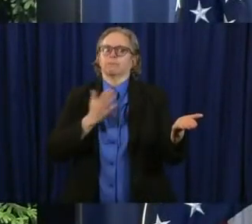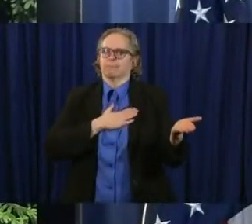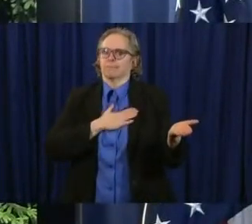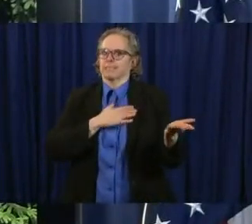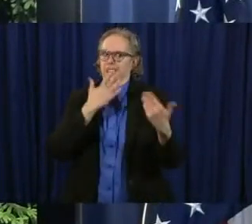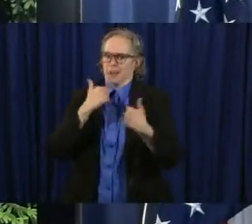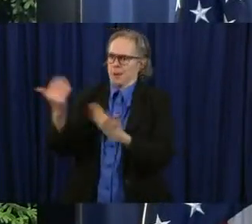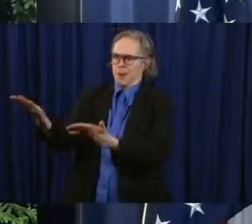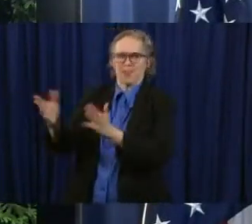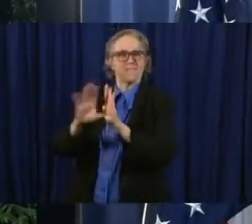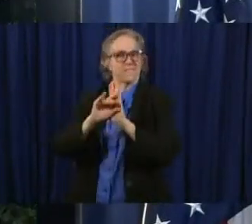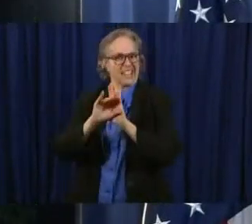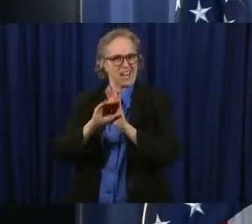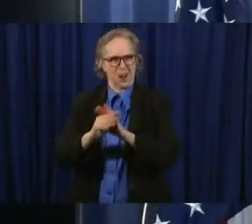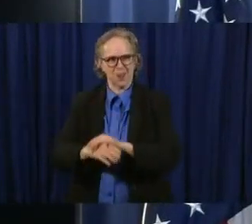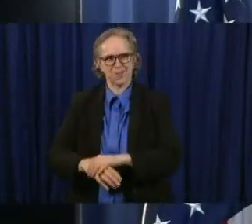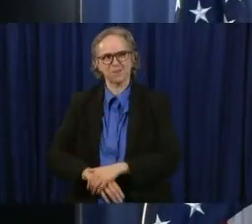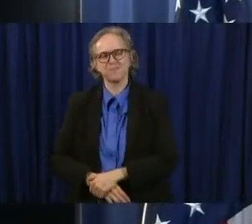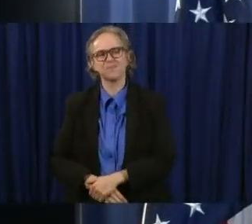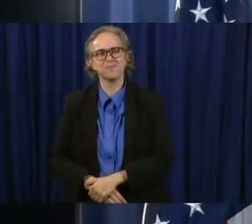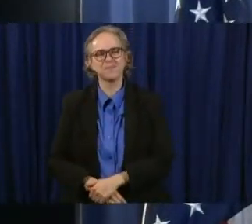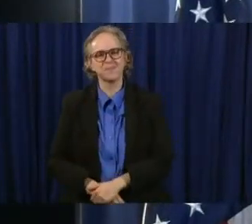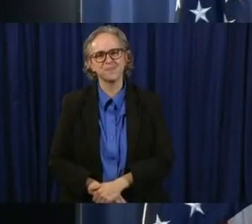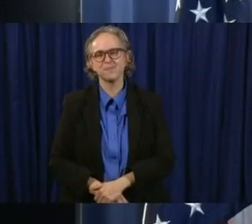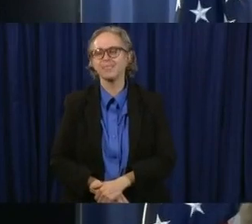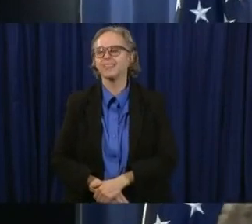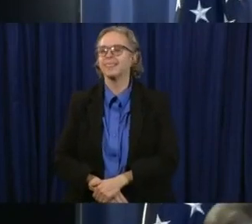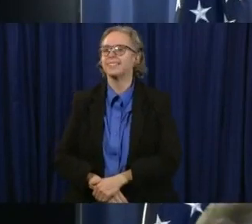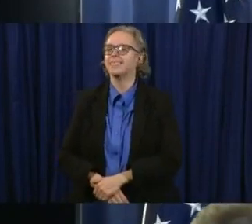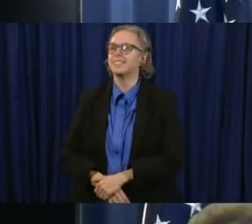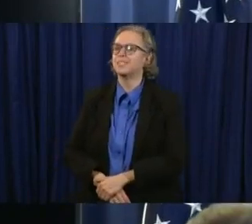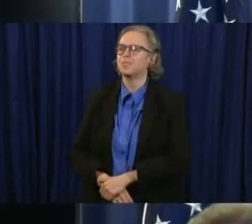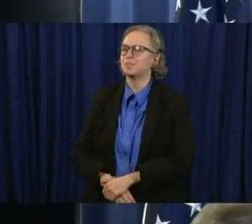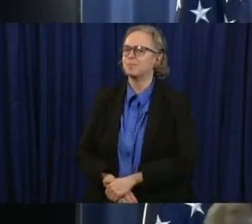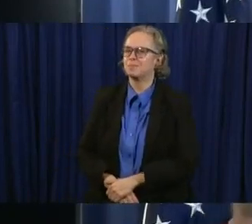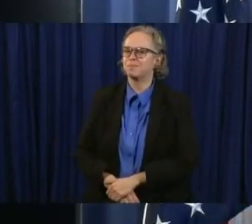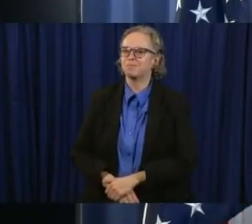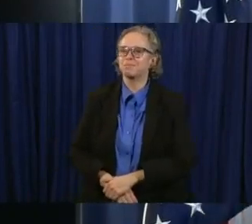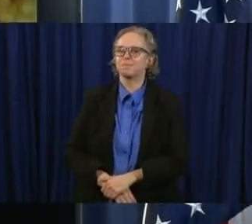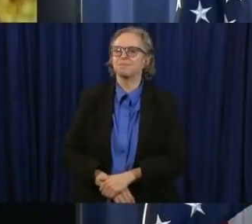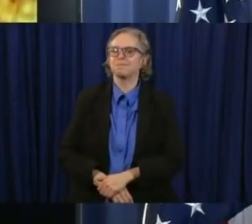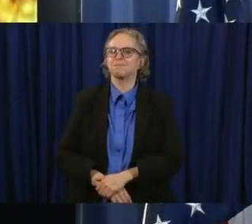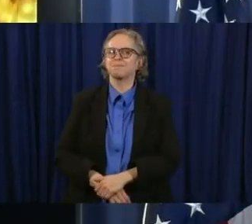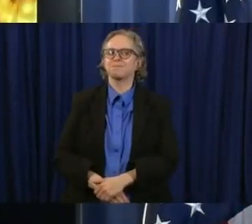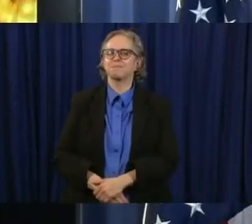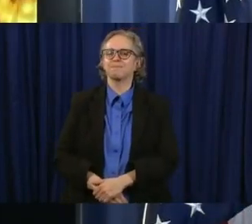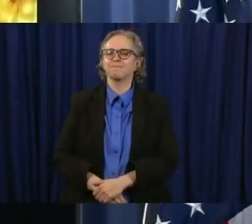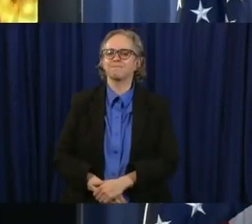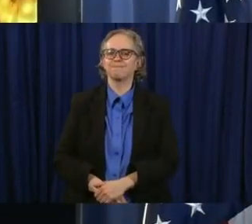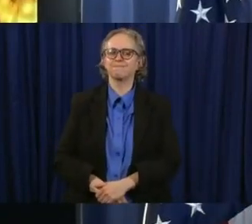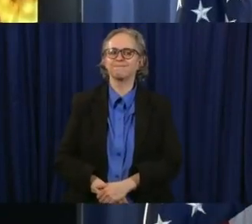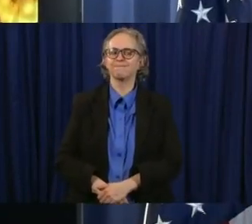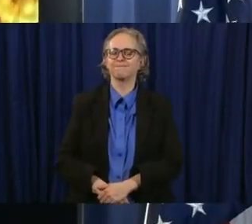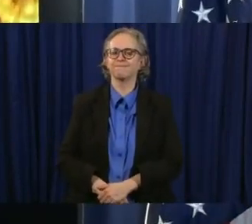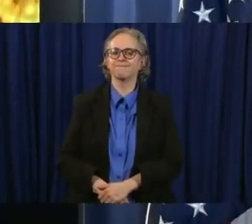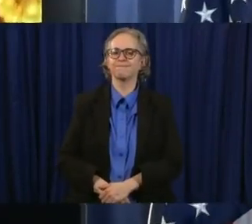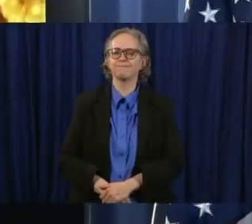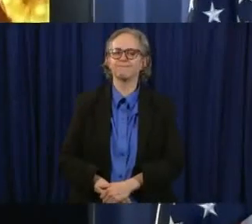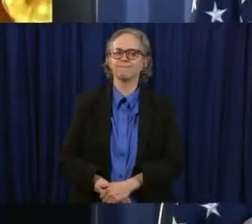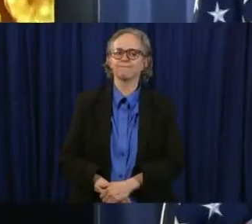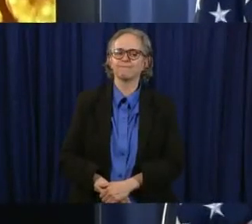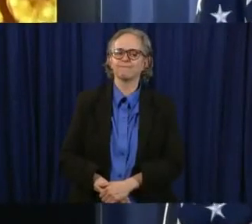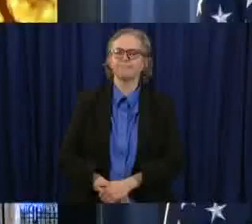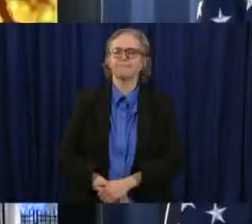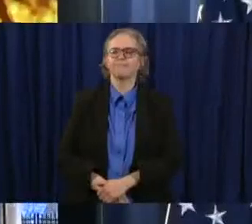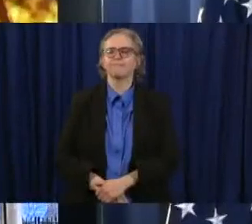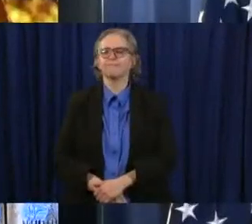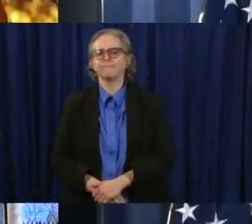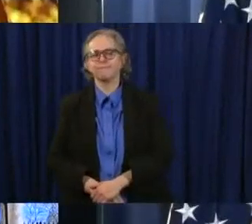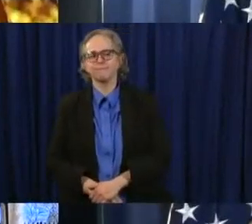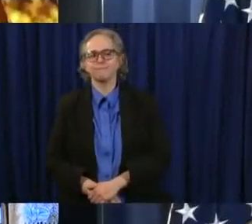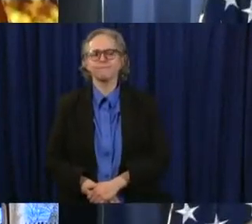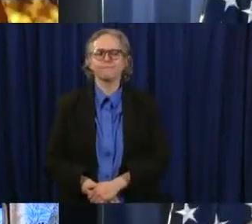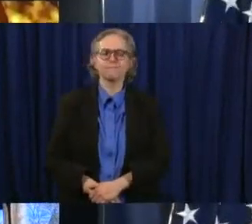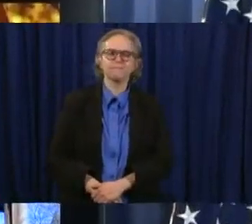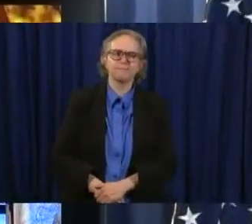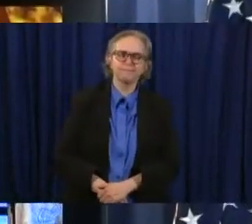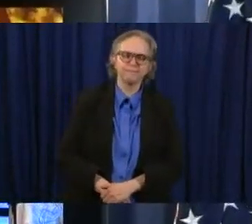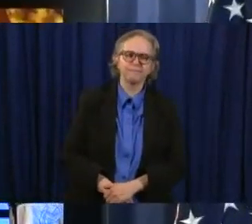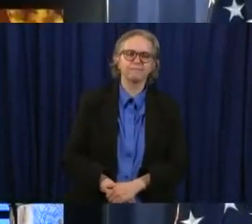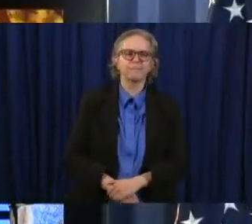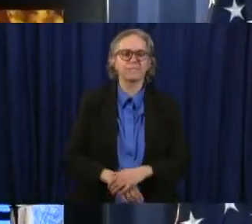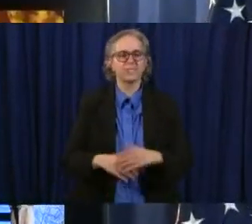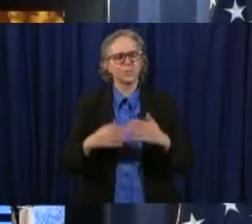today